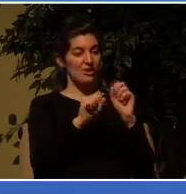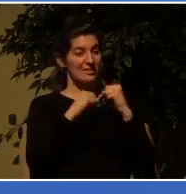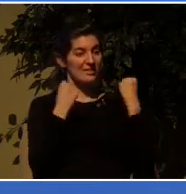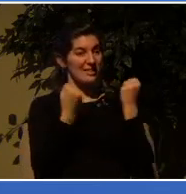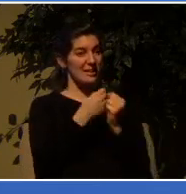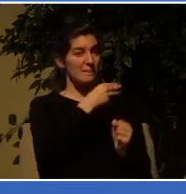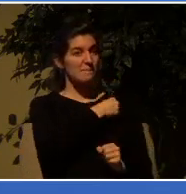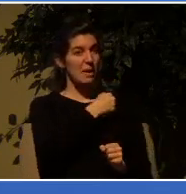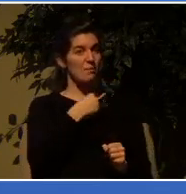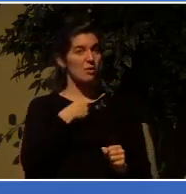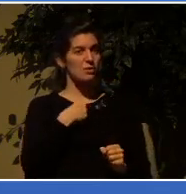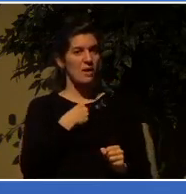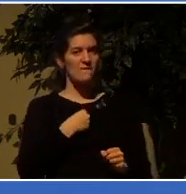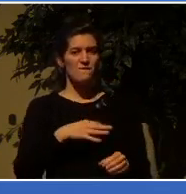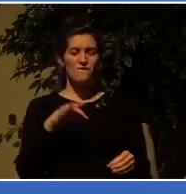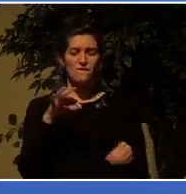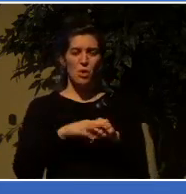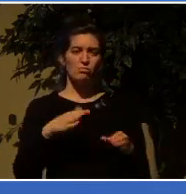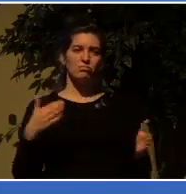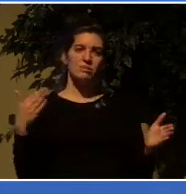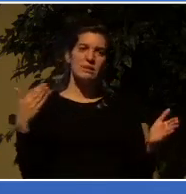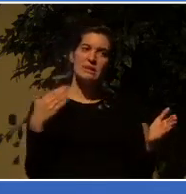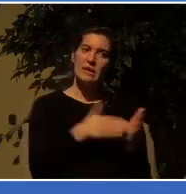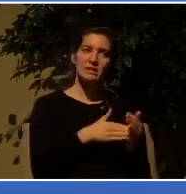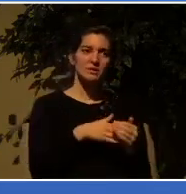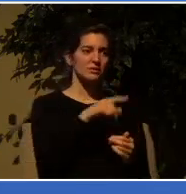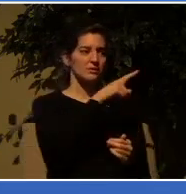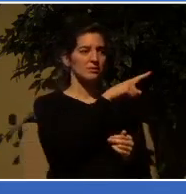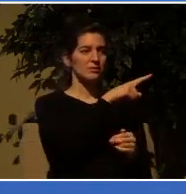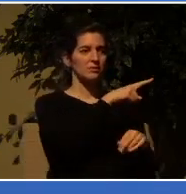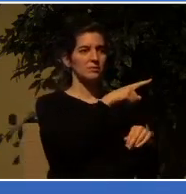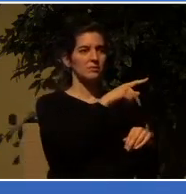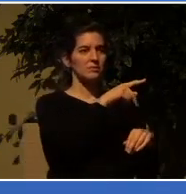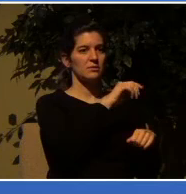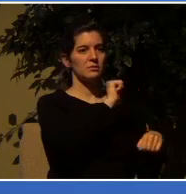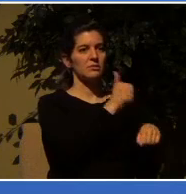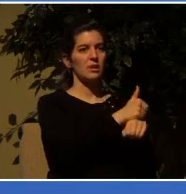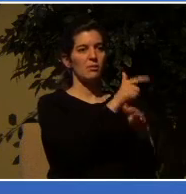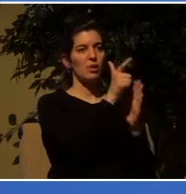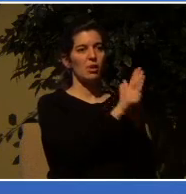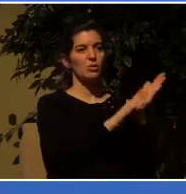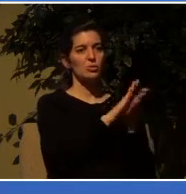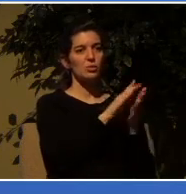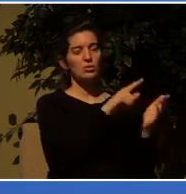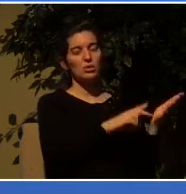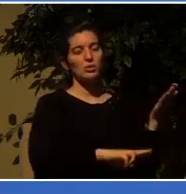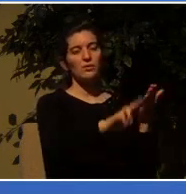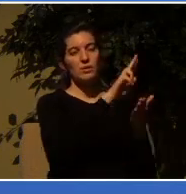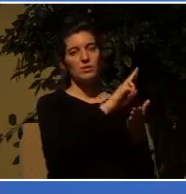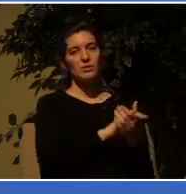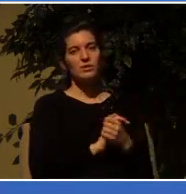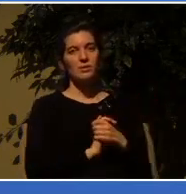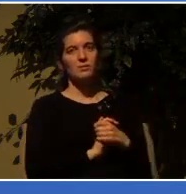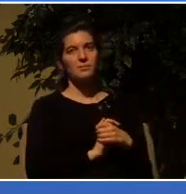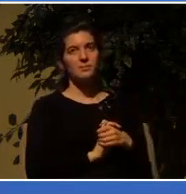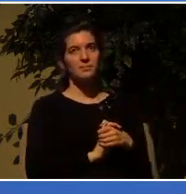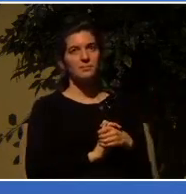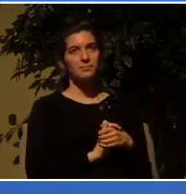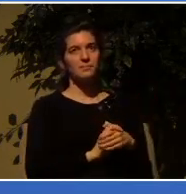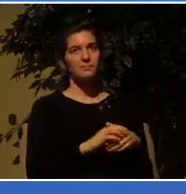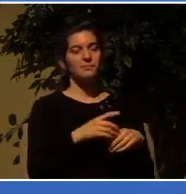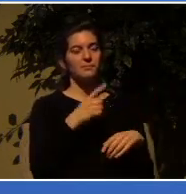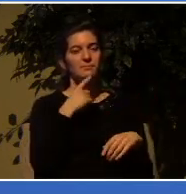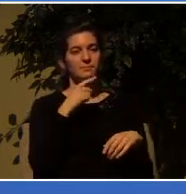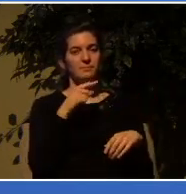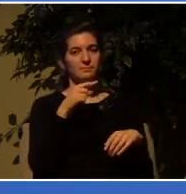Christian university law school. The referendum was called at the end of September by the society's governors and was